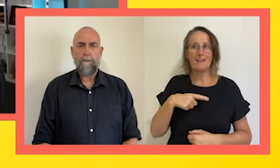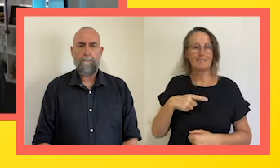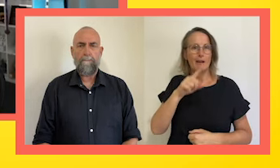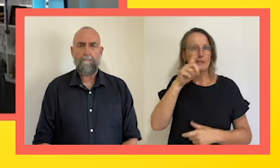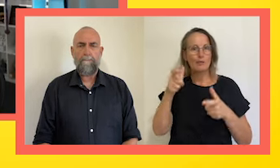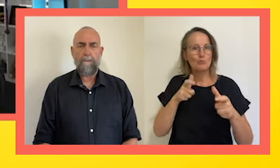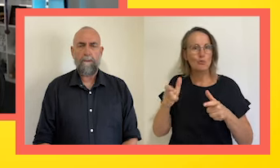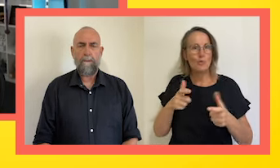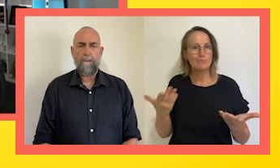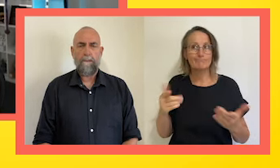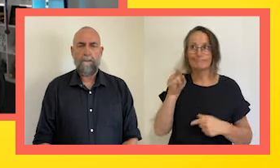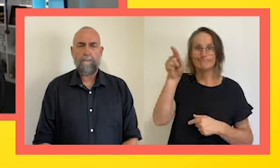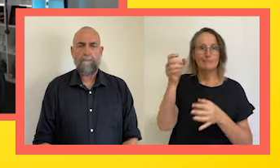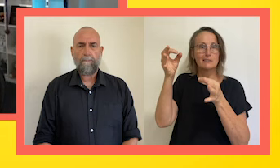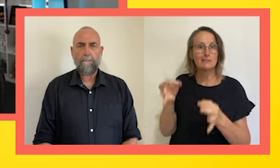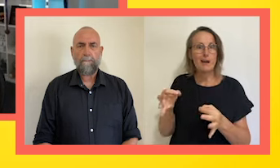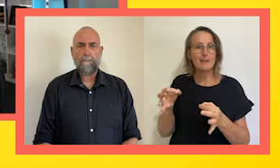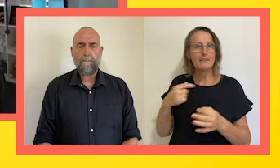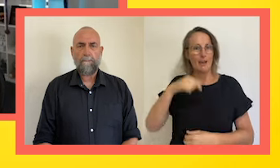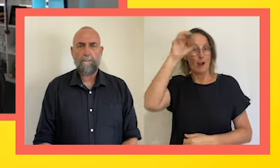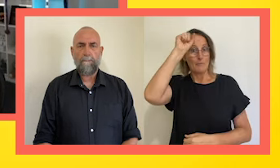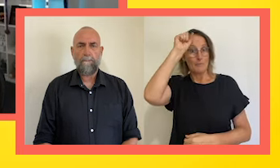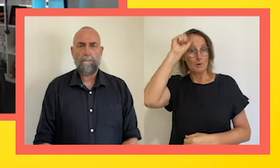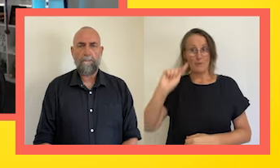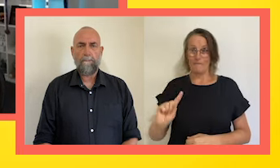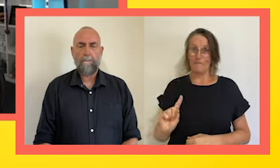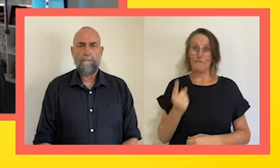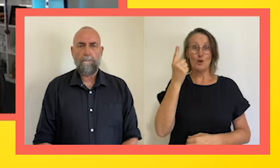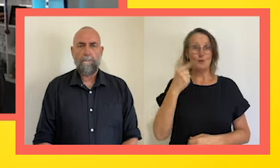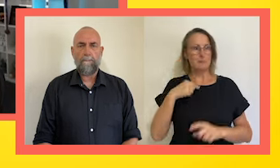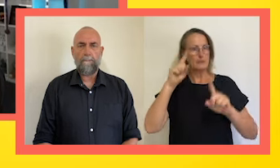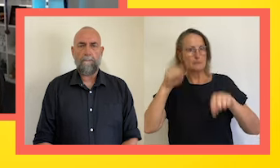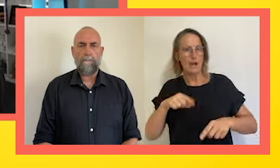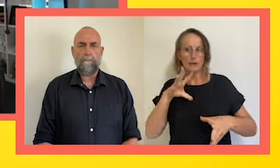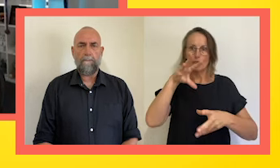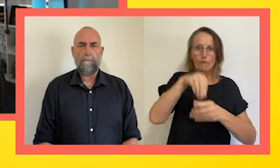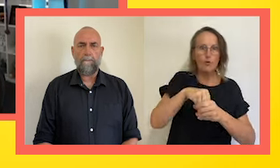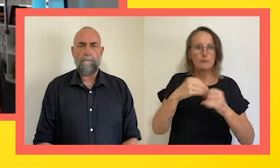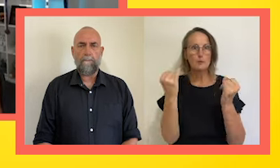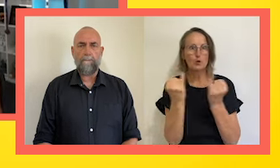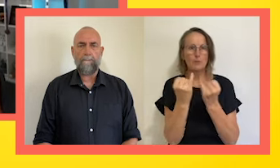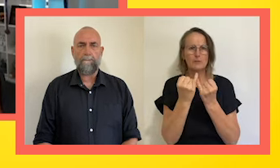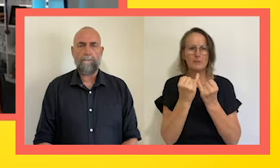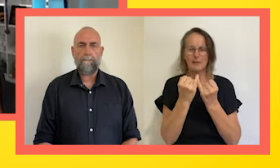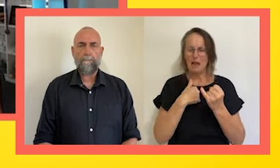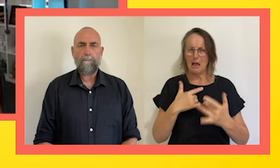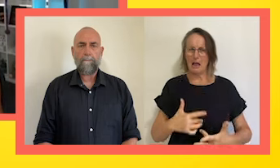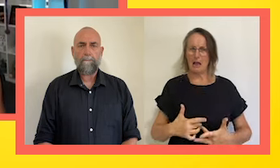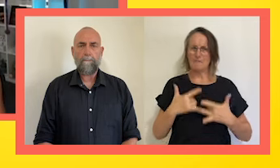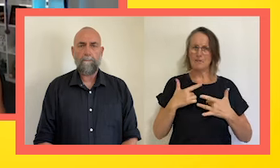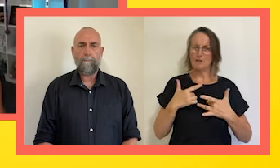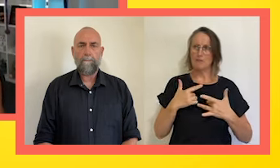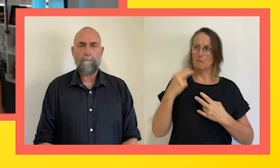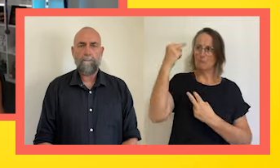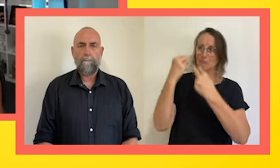that moment, in that situation. I remember when I first started on my Paralympic journey, I felt for the very first time either, like I